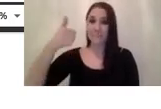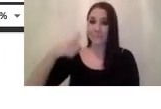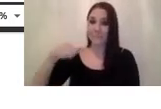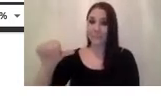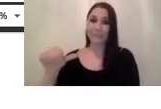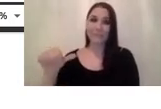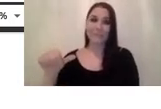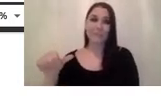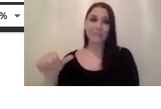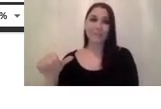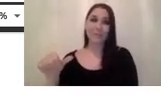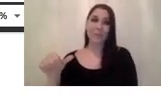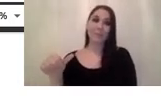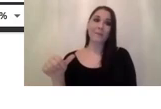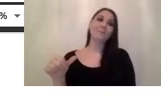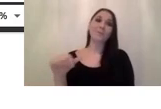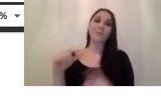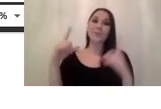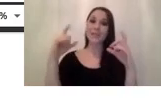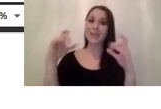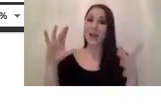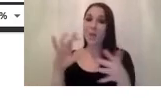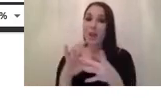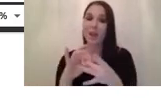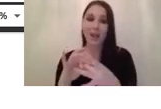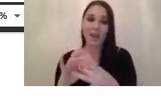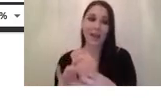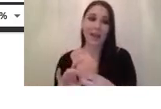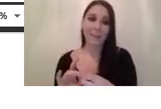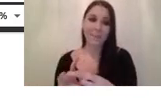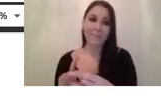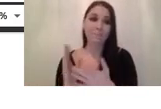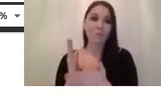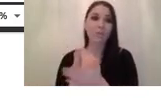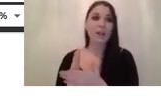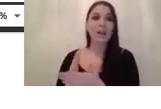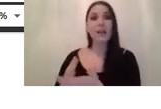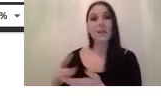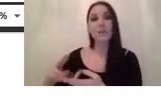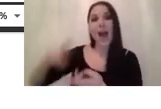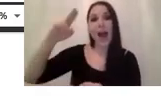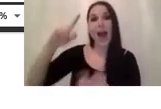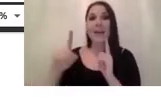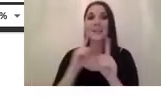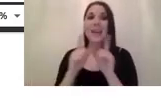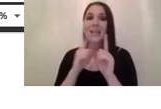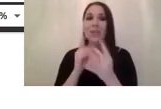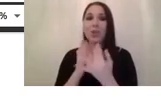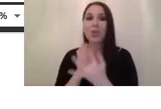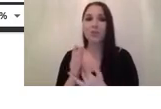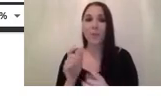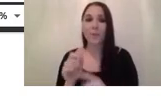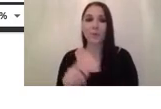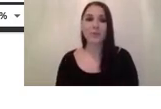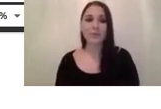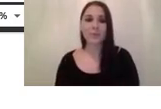which actually uh can deliver a really high uh data throughput nonetheless